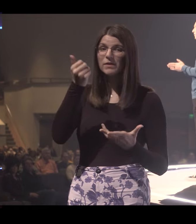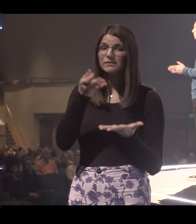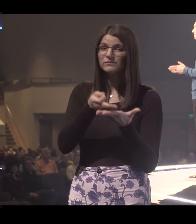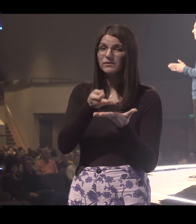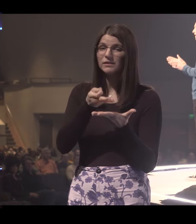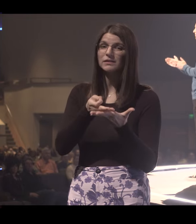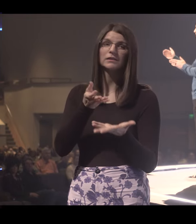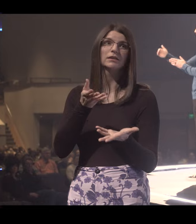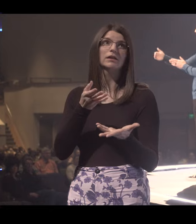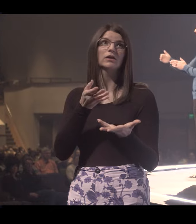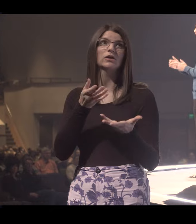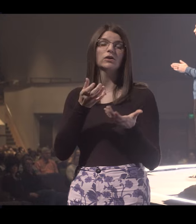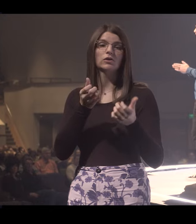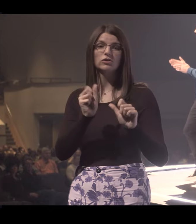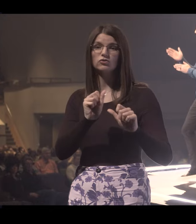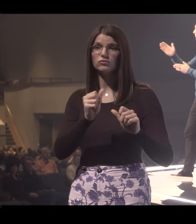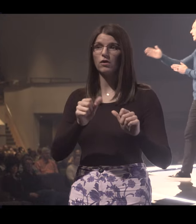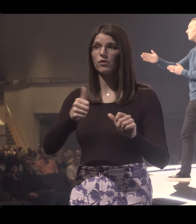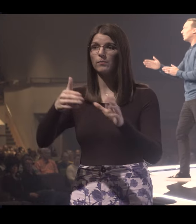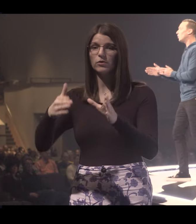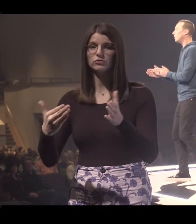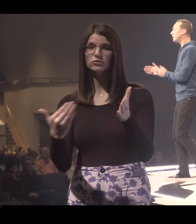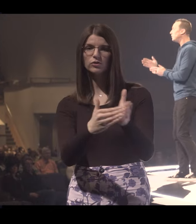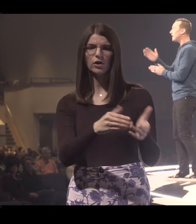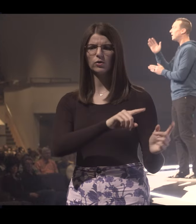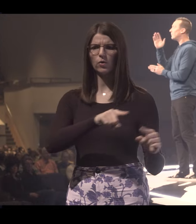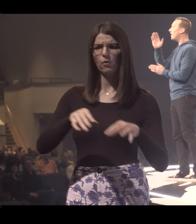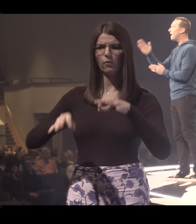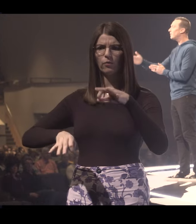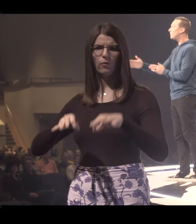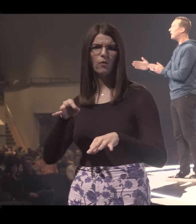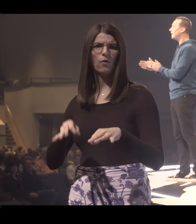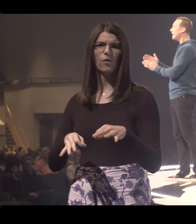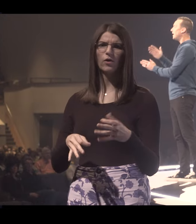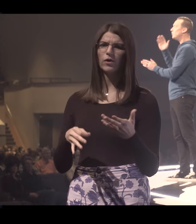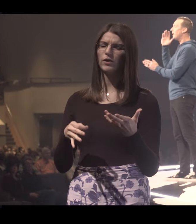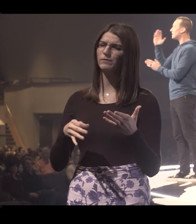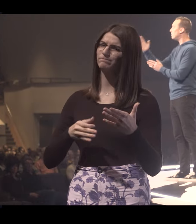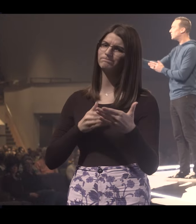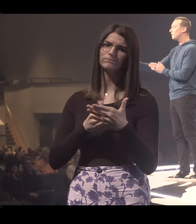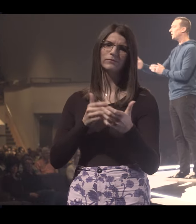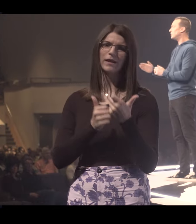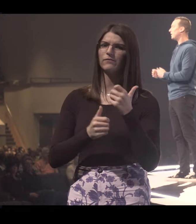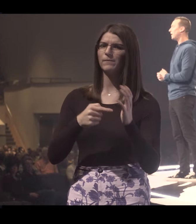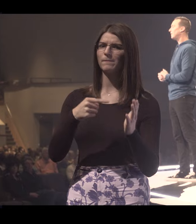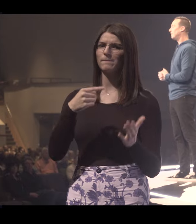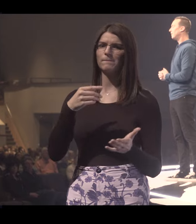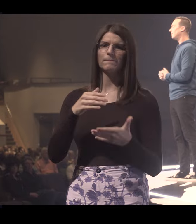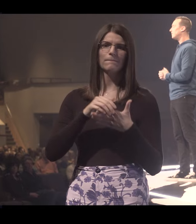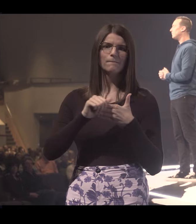best thing financially to do is this guy's trying to screw you over. You take him to court and you take him for every penny and you make as much money as you can.